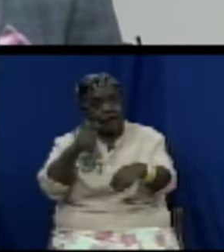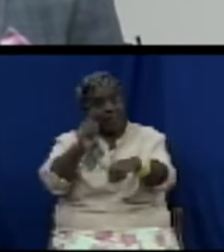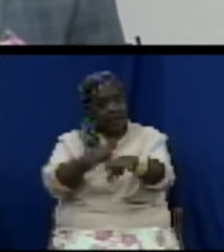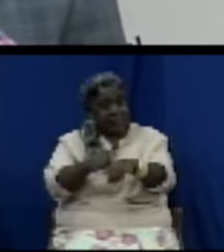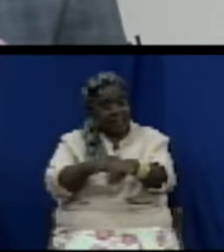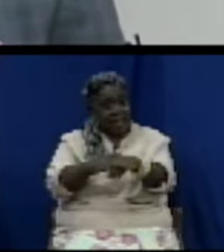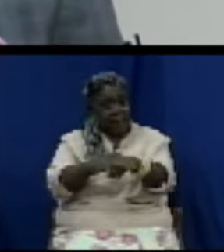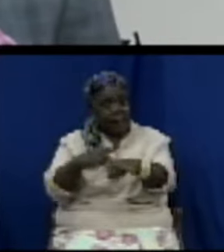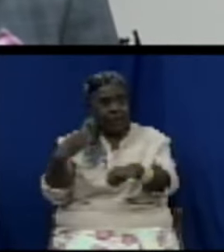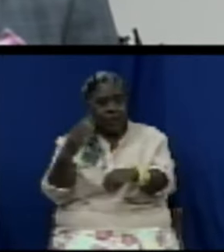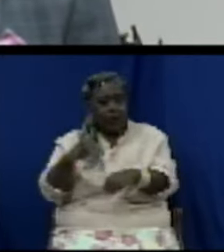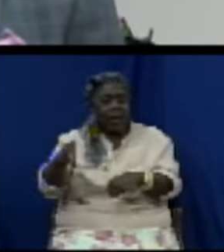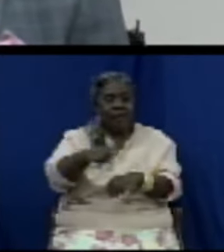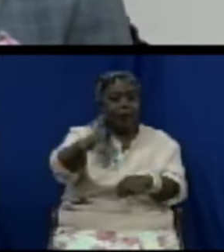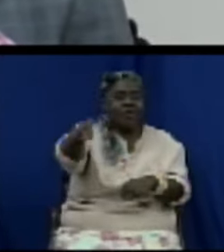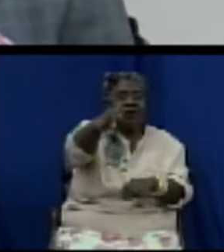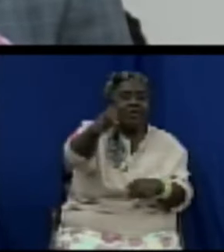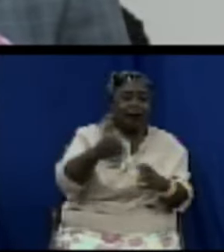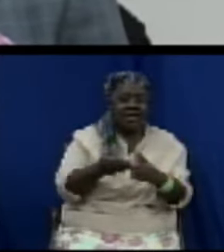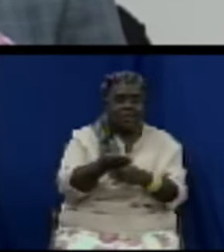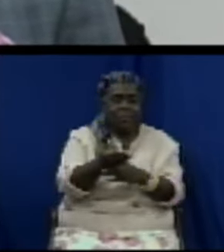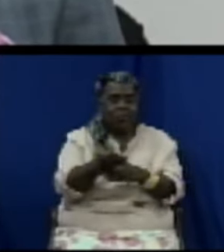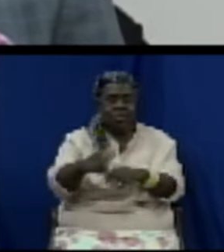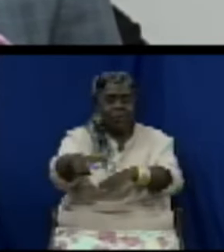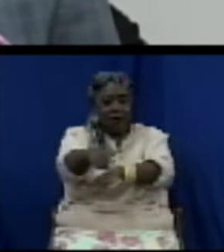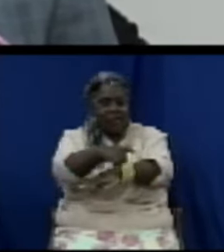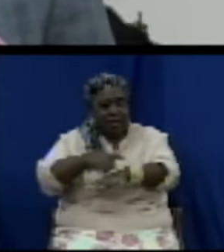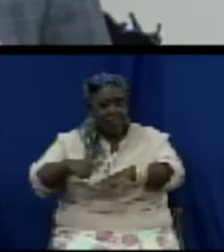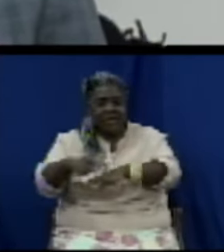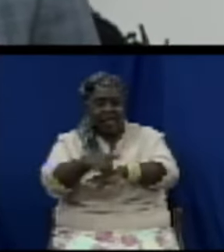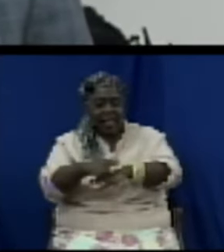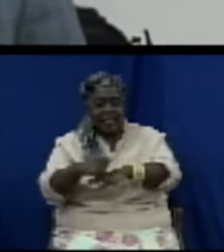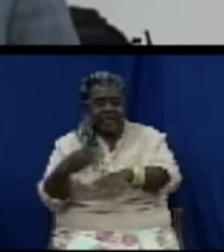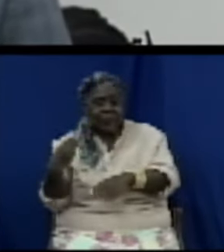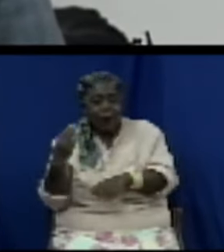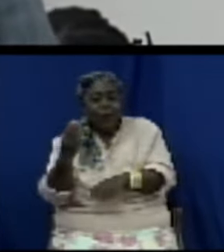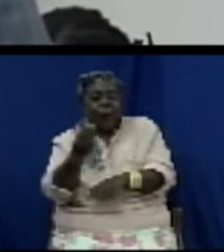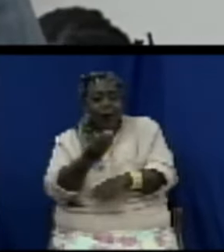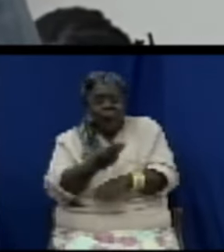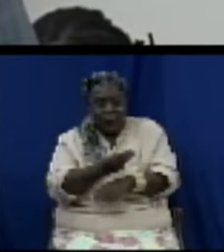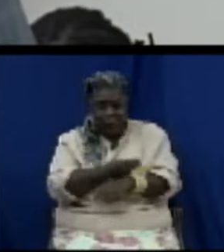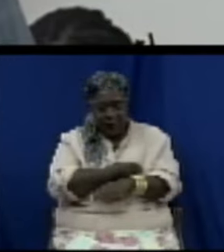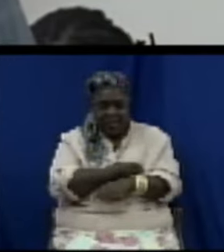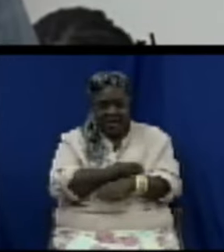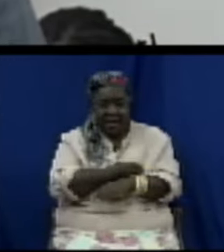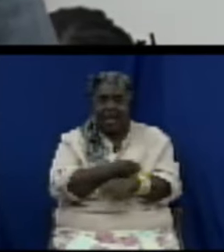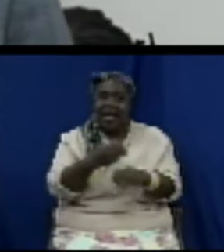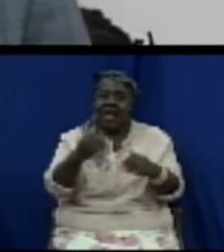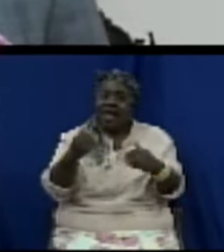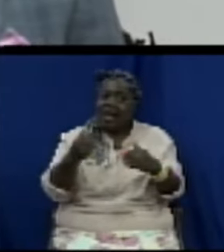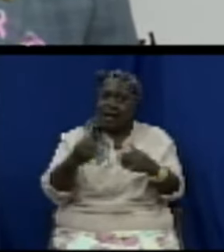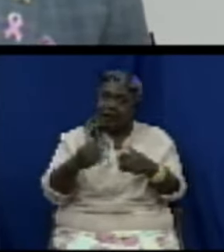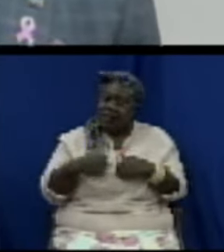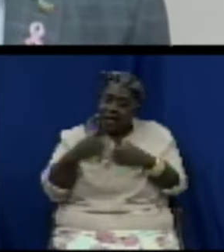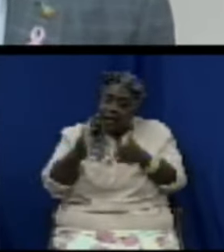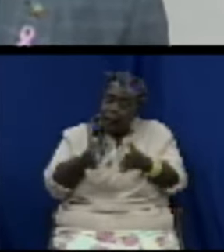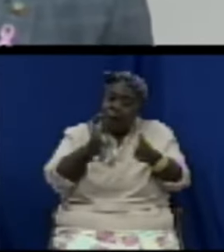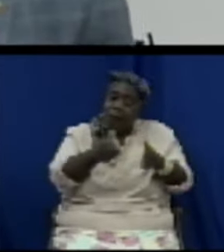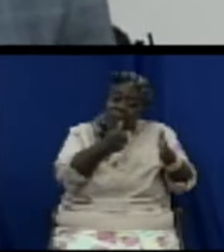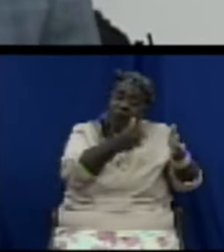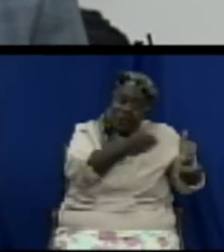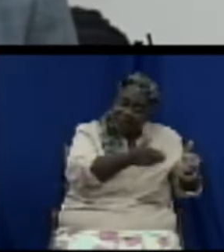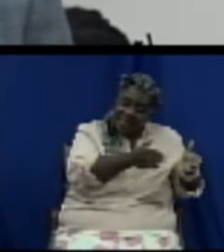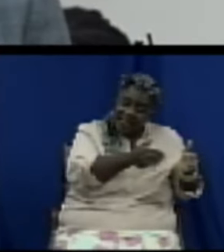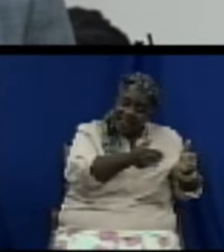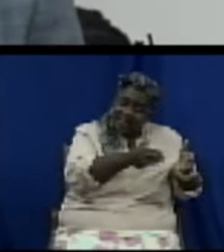intensify it over the years as we go forward. We have already had a process where we had the